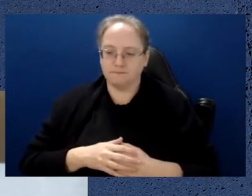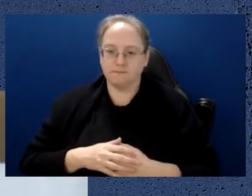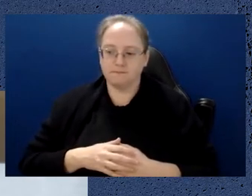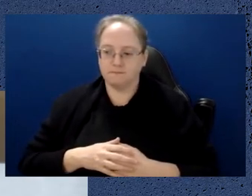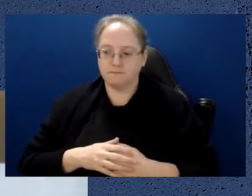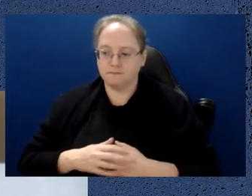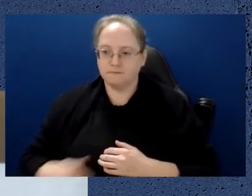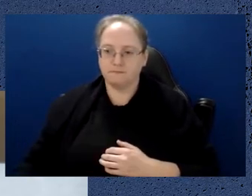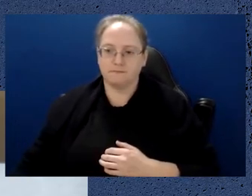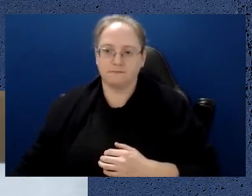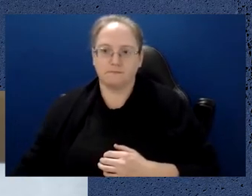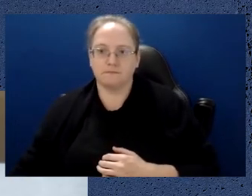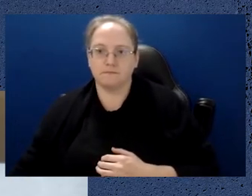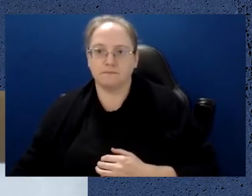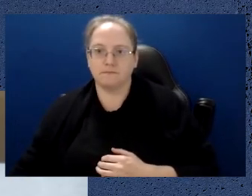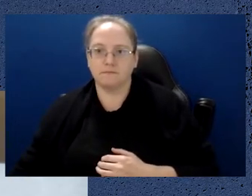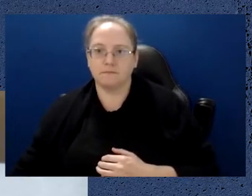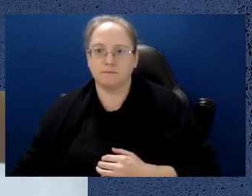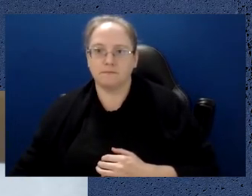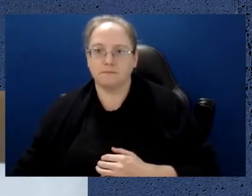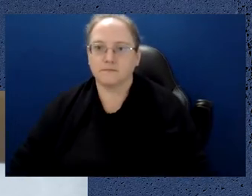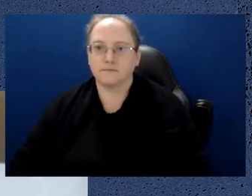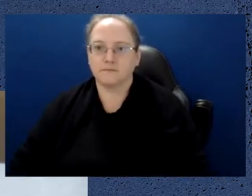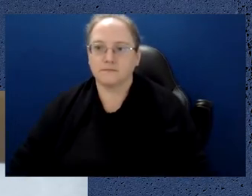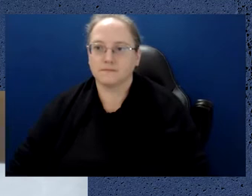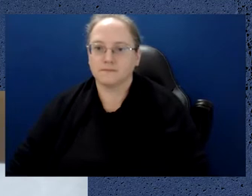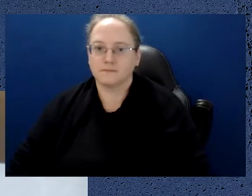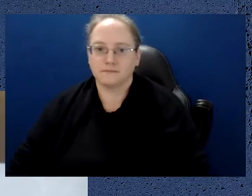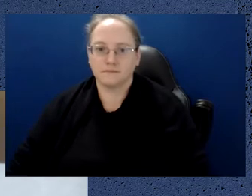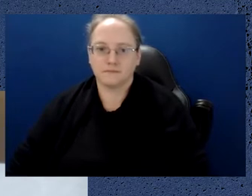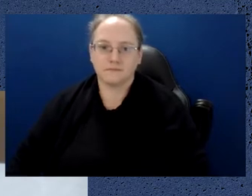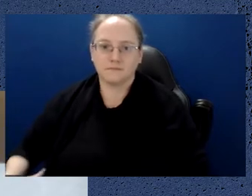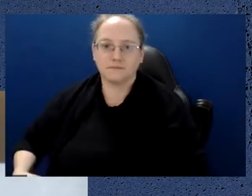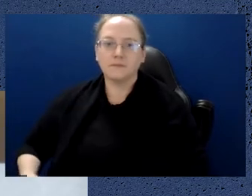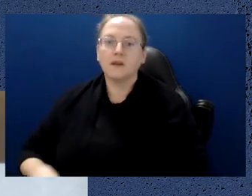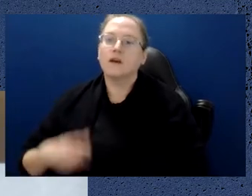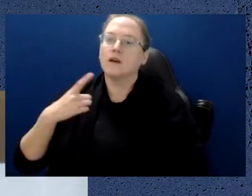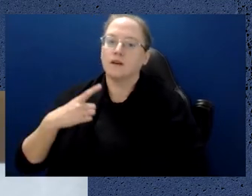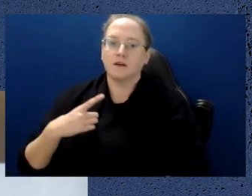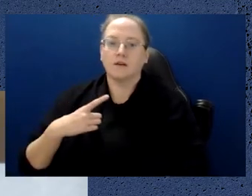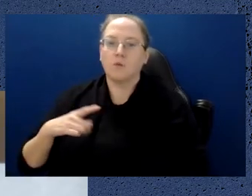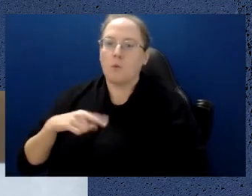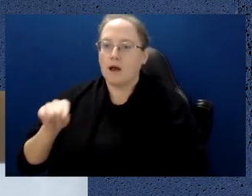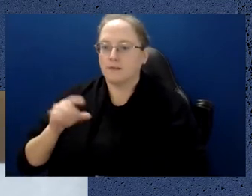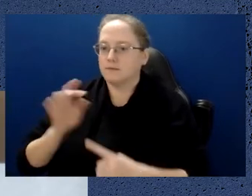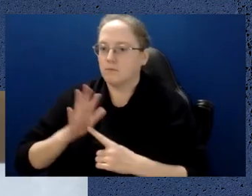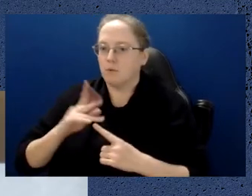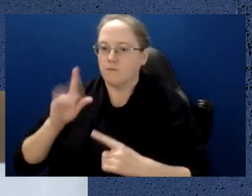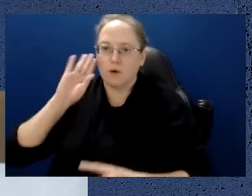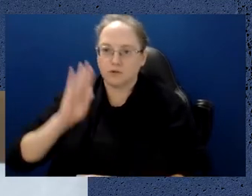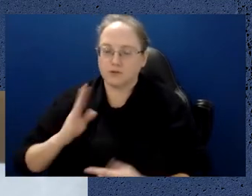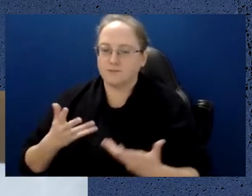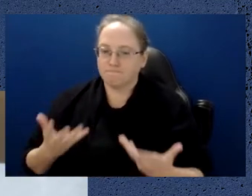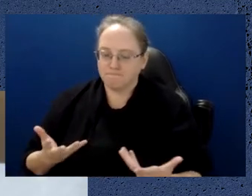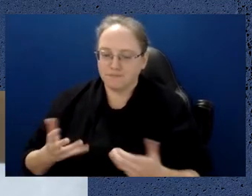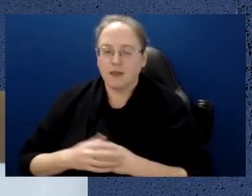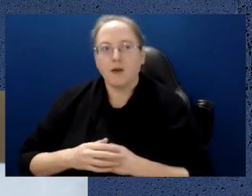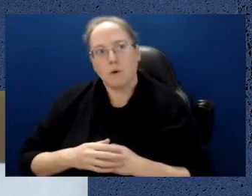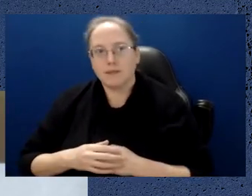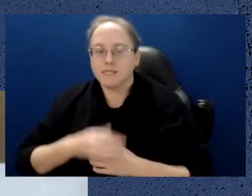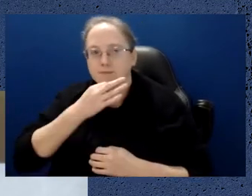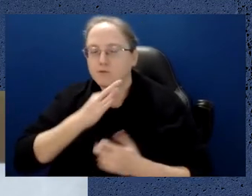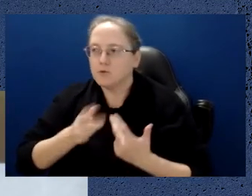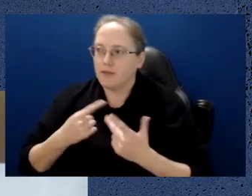Speaking of why potentially this might become important for nation states, a couple of other developments, the